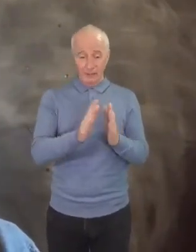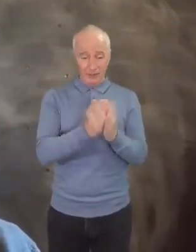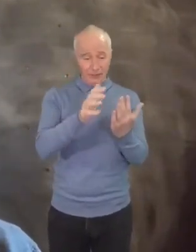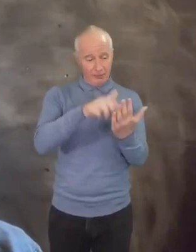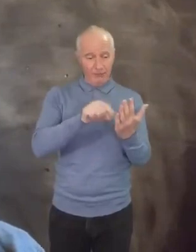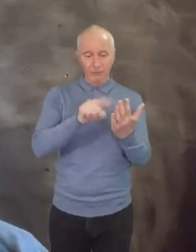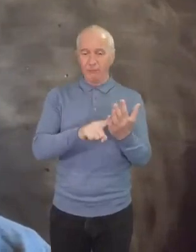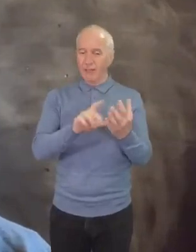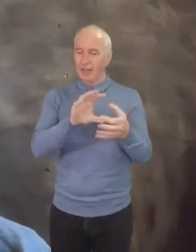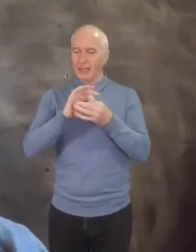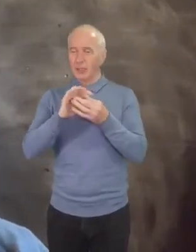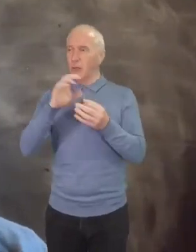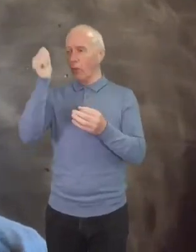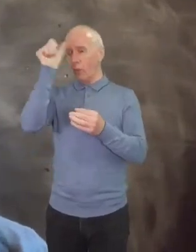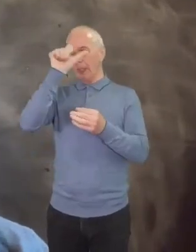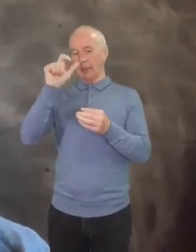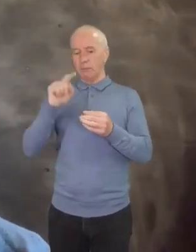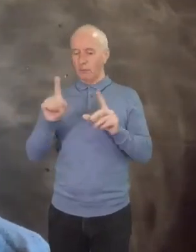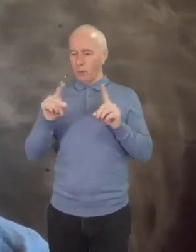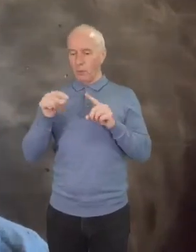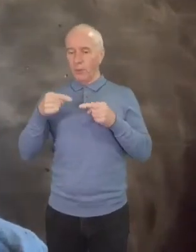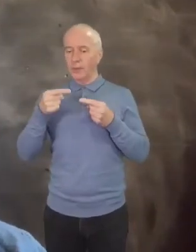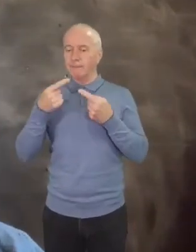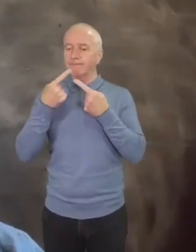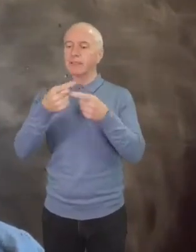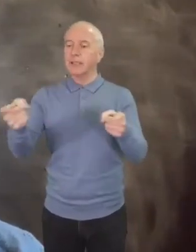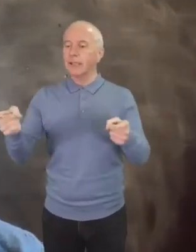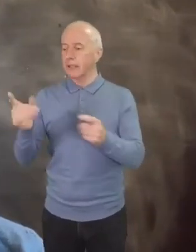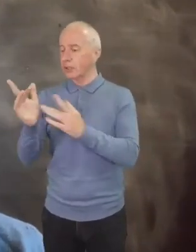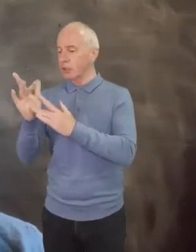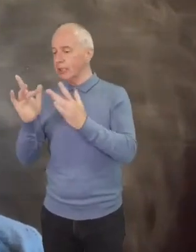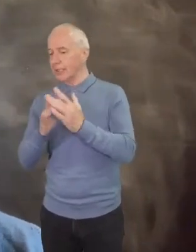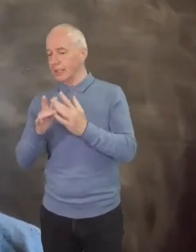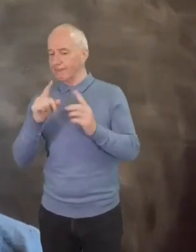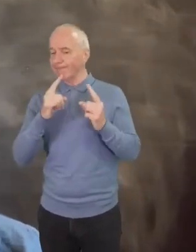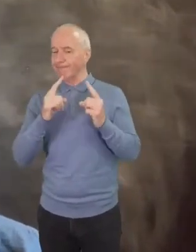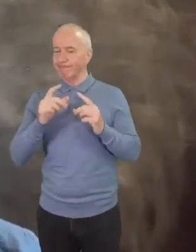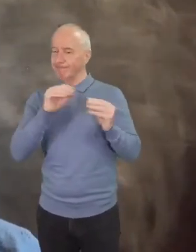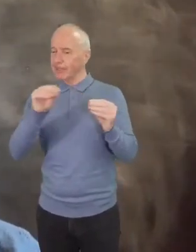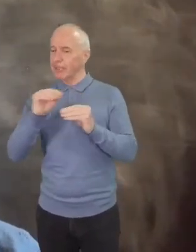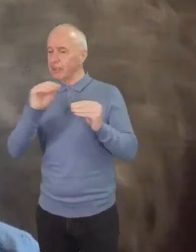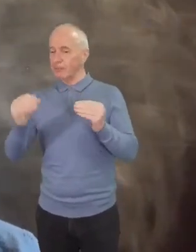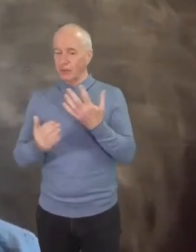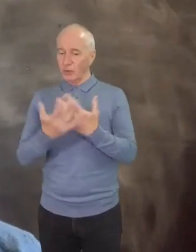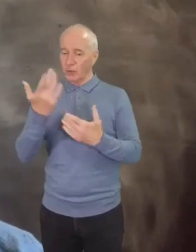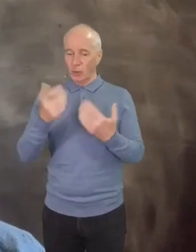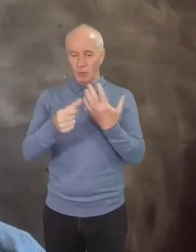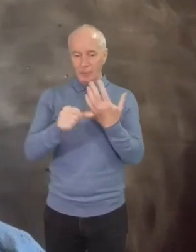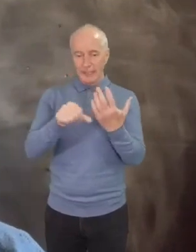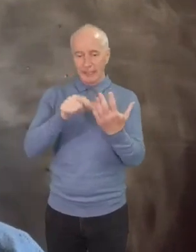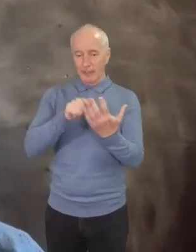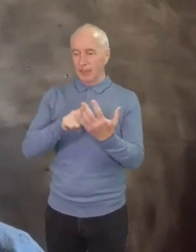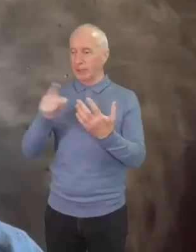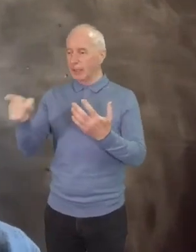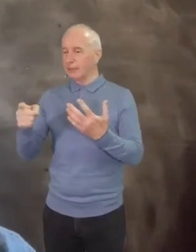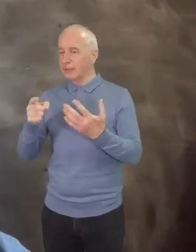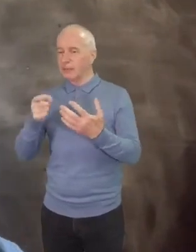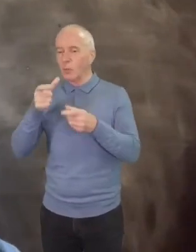And of course, we have Jesus's teachings and New Testament passages on foregrounding the powerful nature of words.